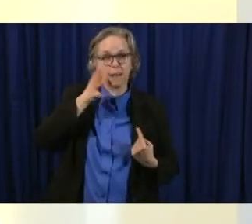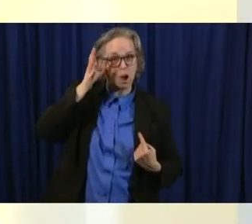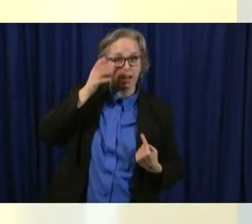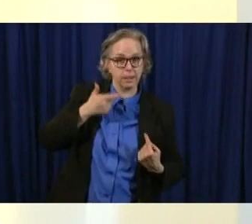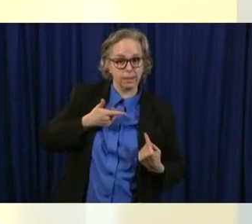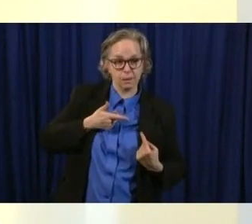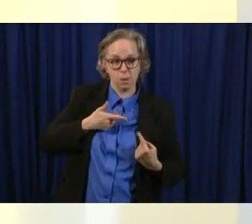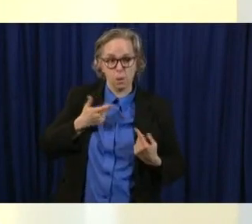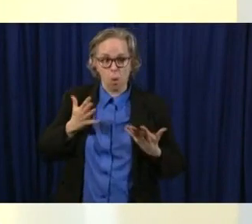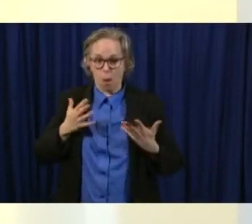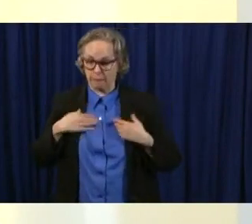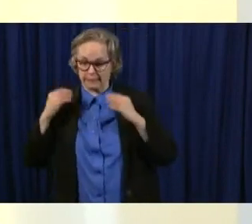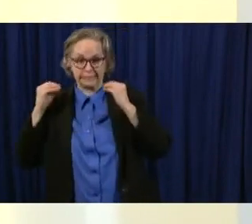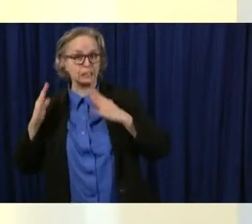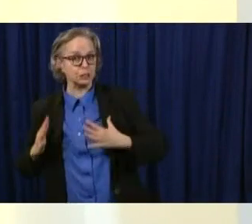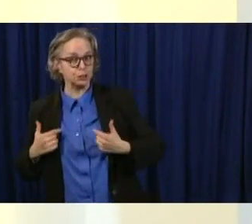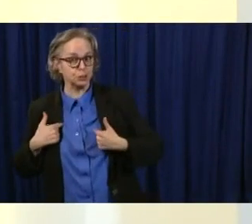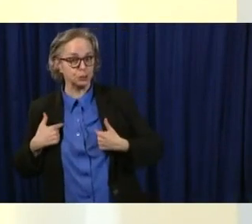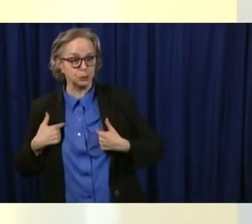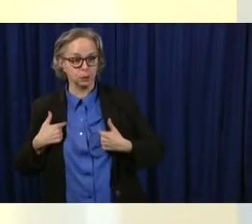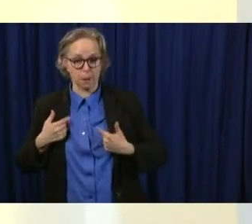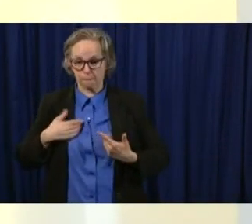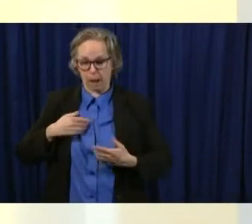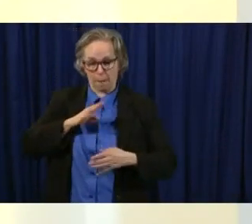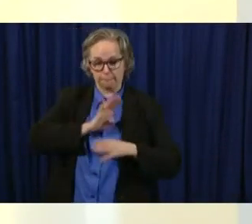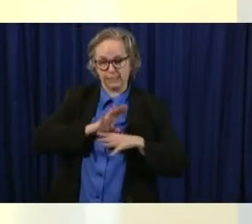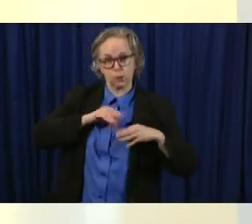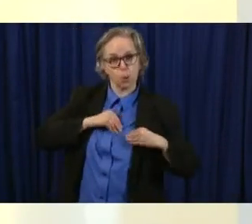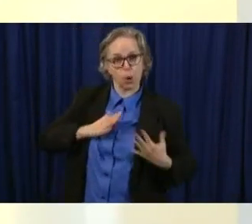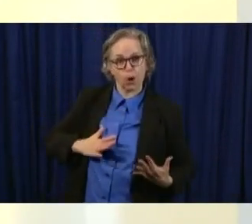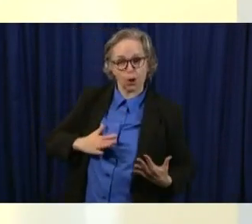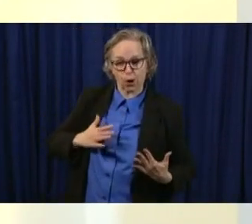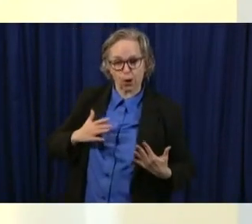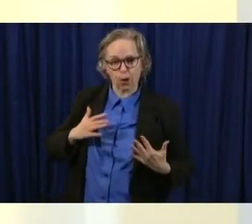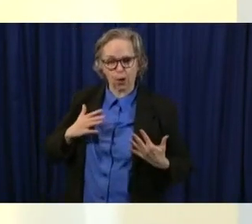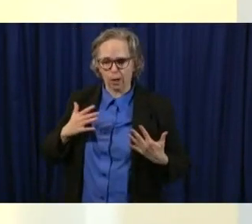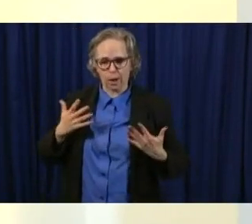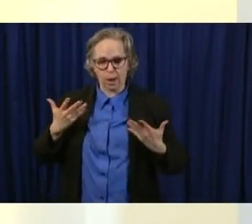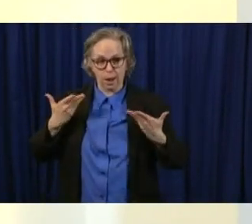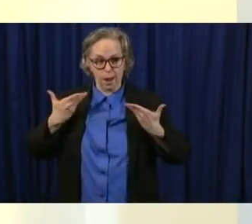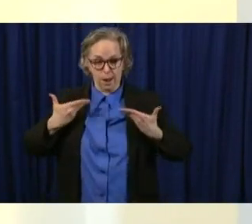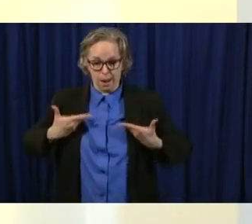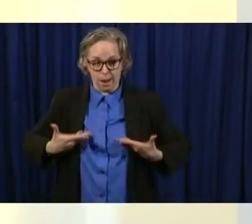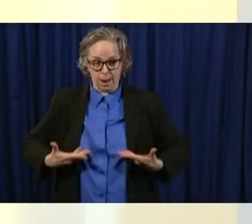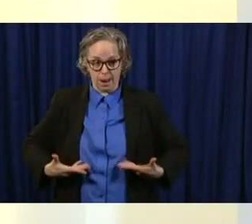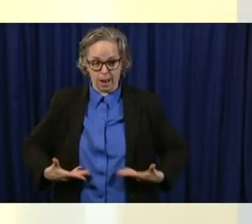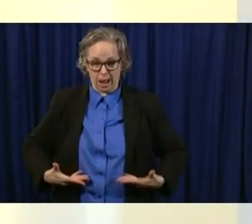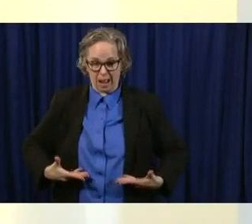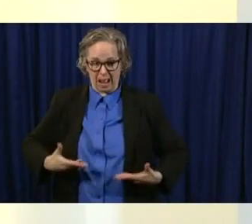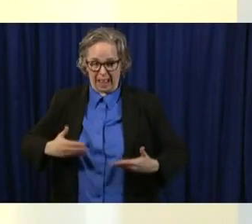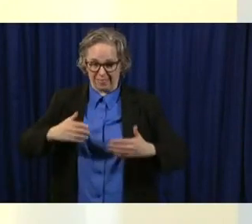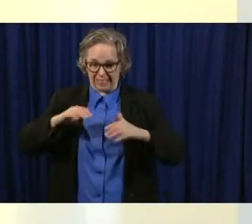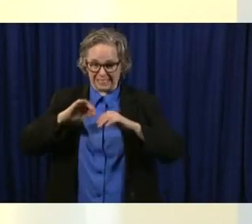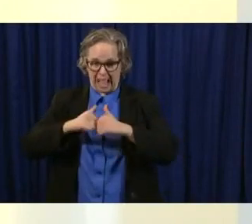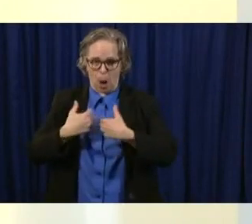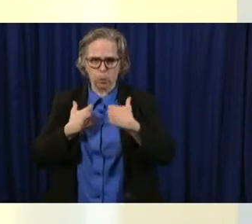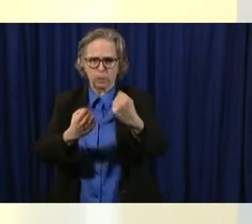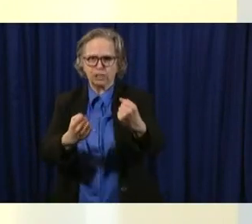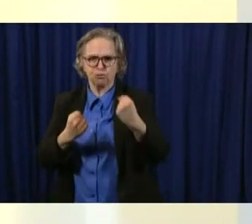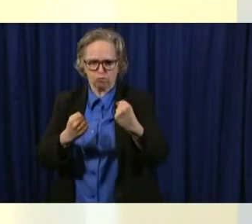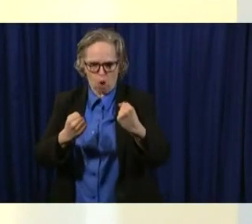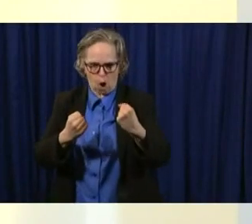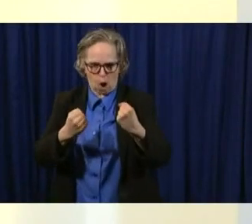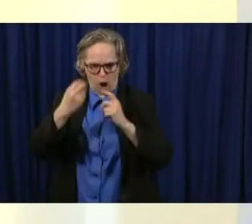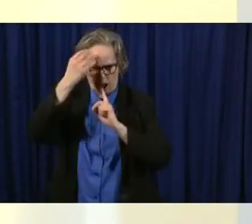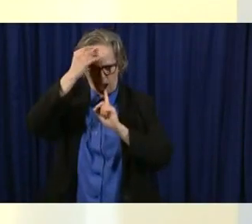self as that business owner. The way Ohio is going to be strong is all of us continuing to be our best